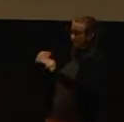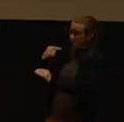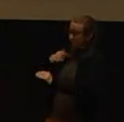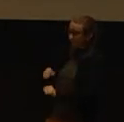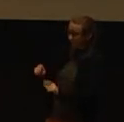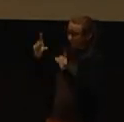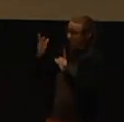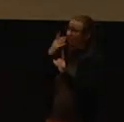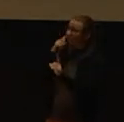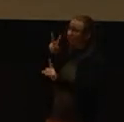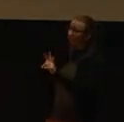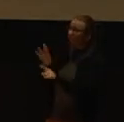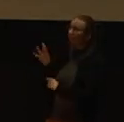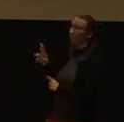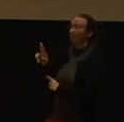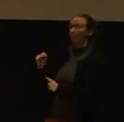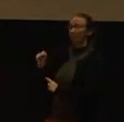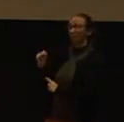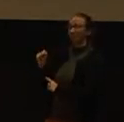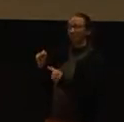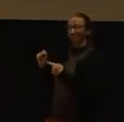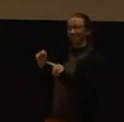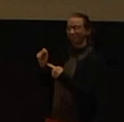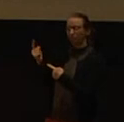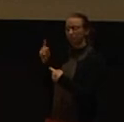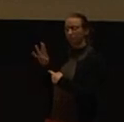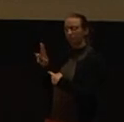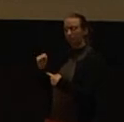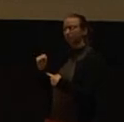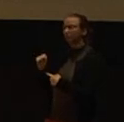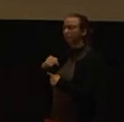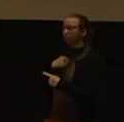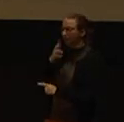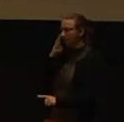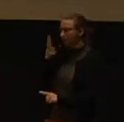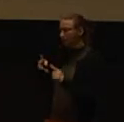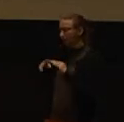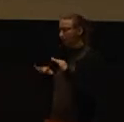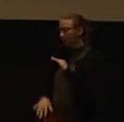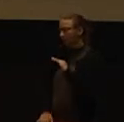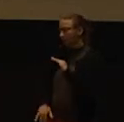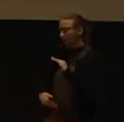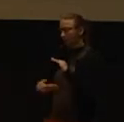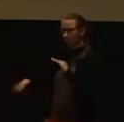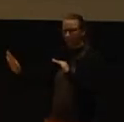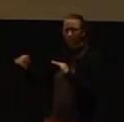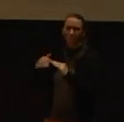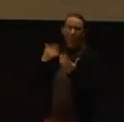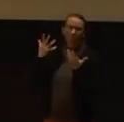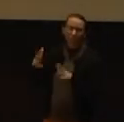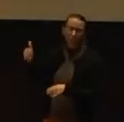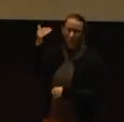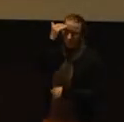applying, but always that but. I didn't even read the rest. It wasn't even worth the time or the effort. I already